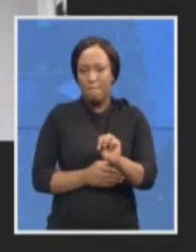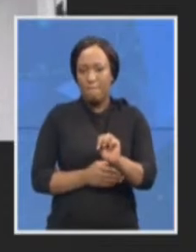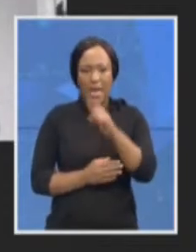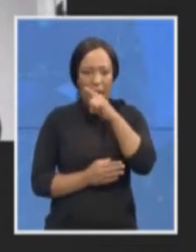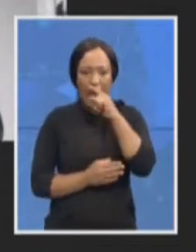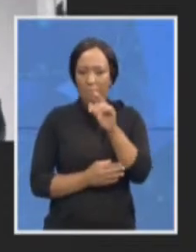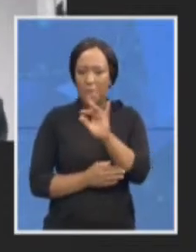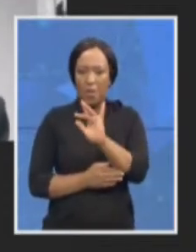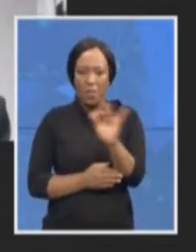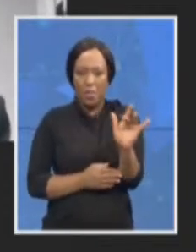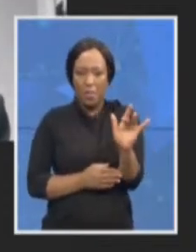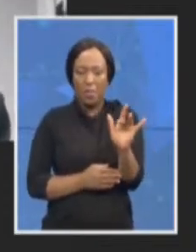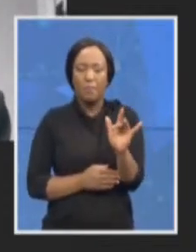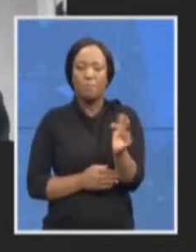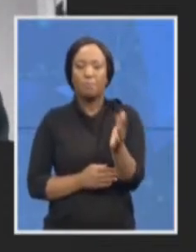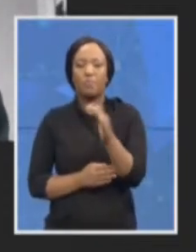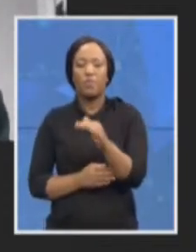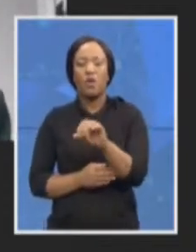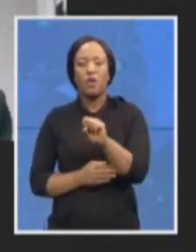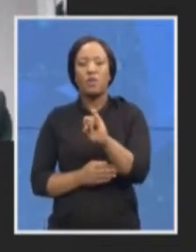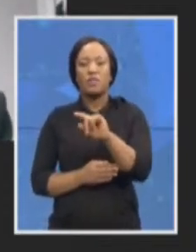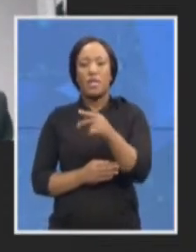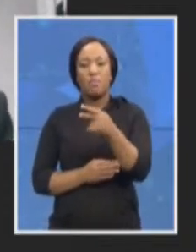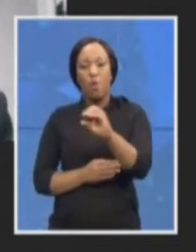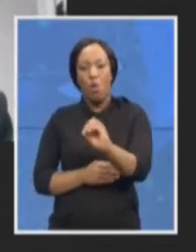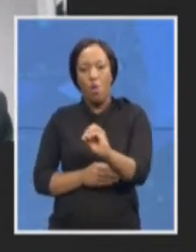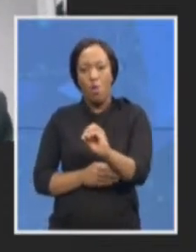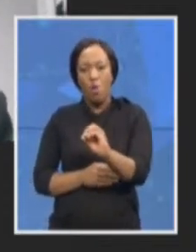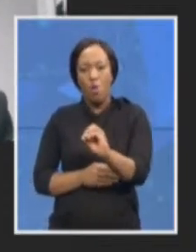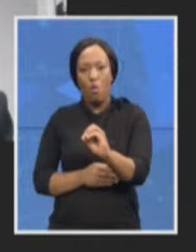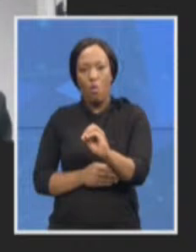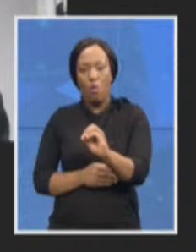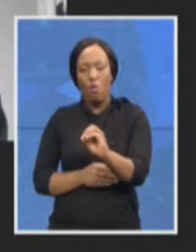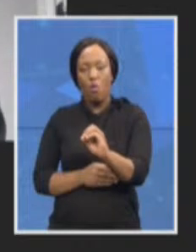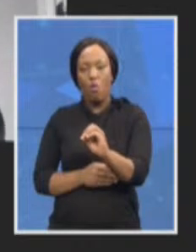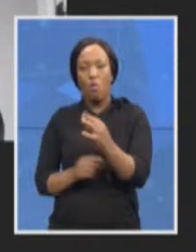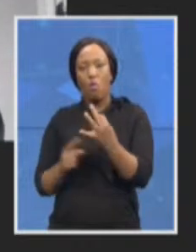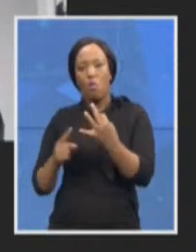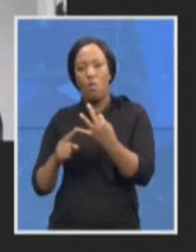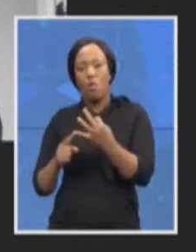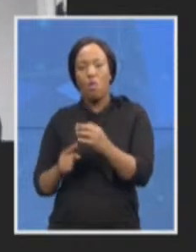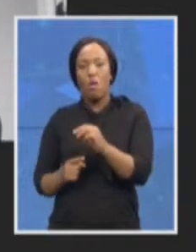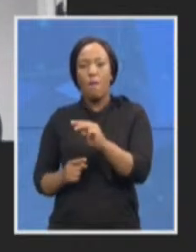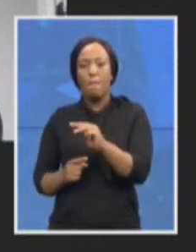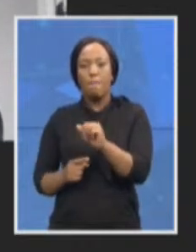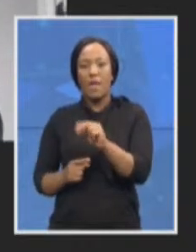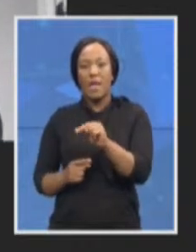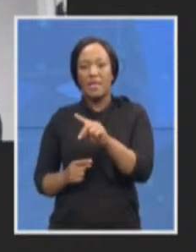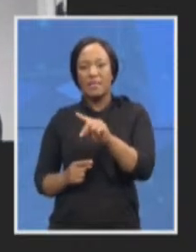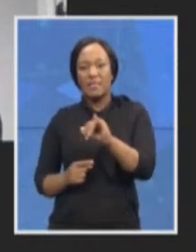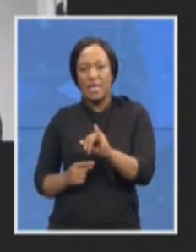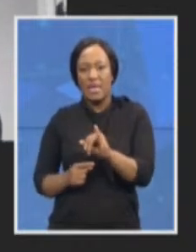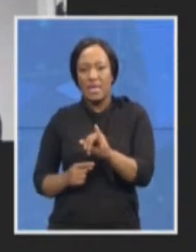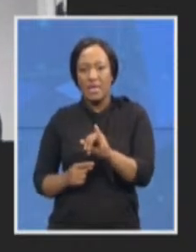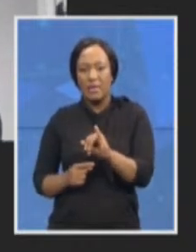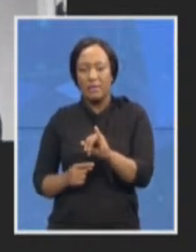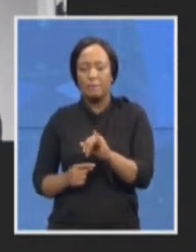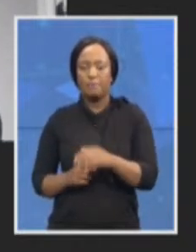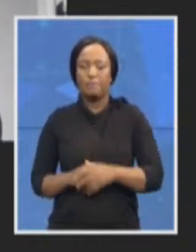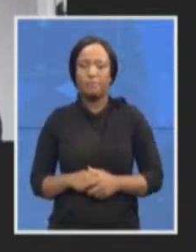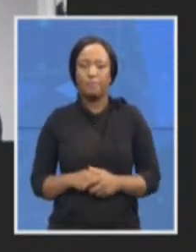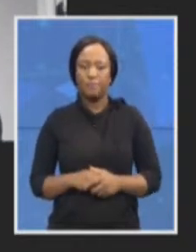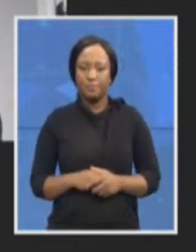Masondo and Mandy Winner in that order please. Thank you